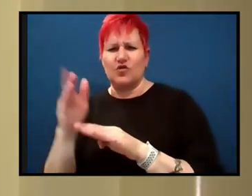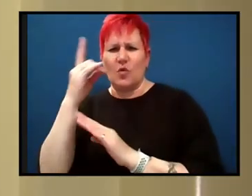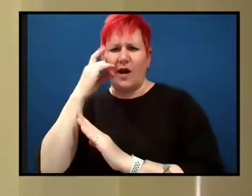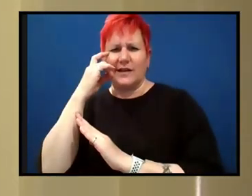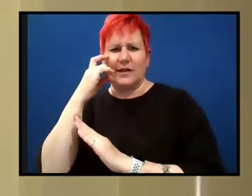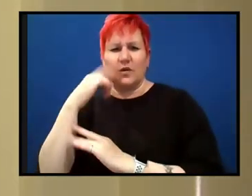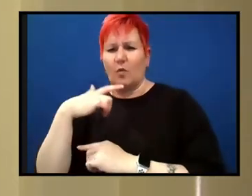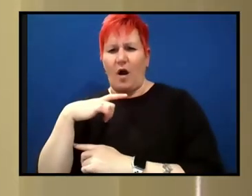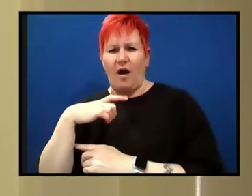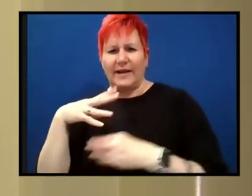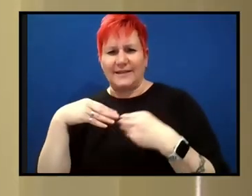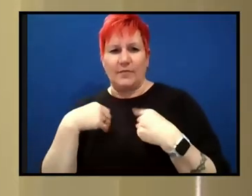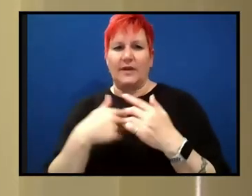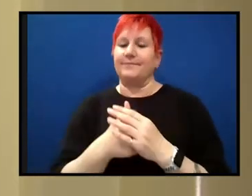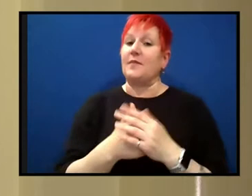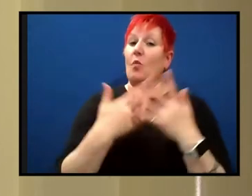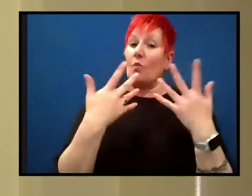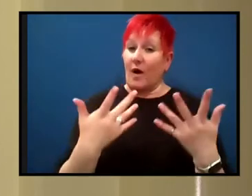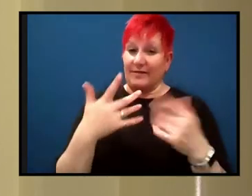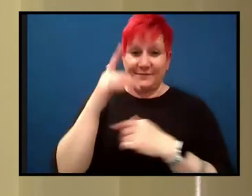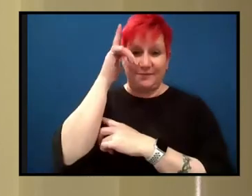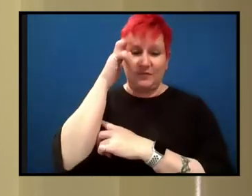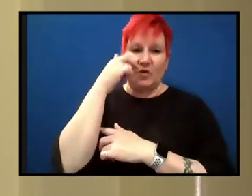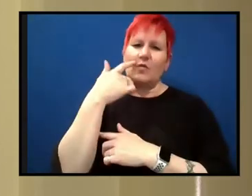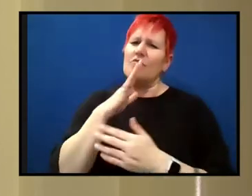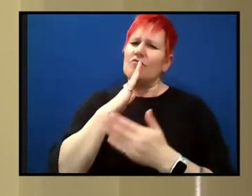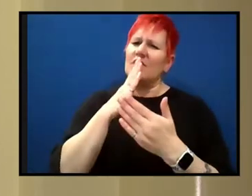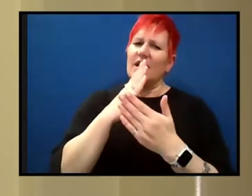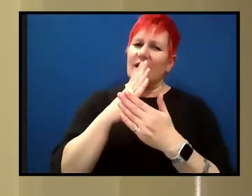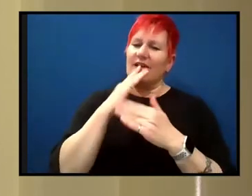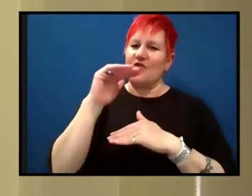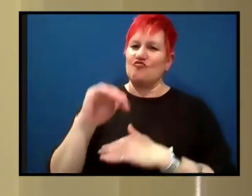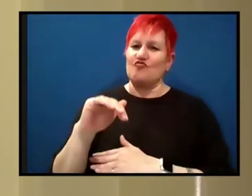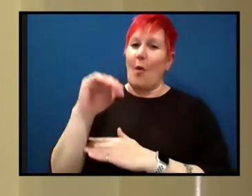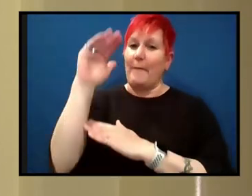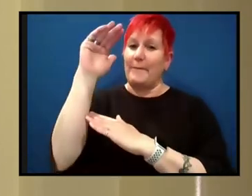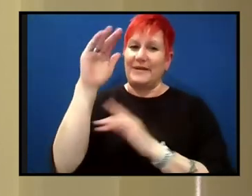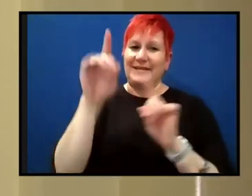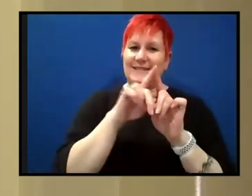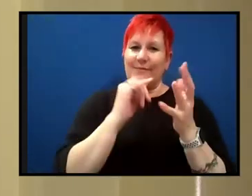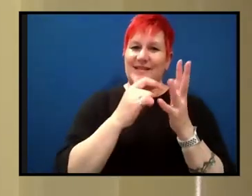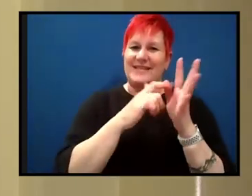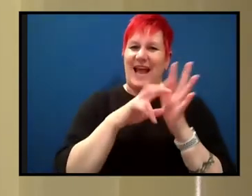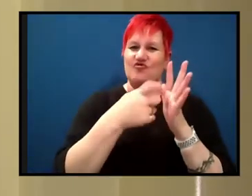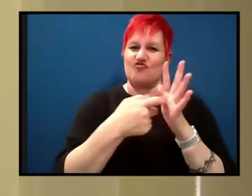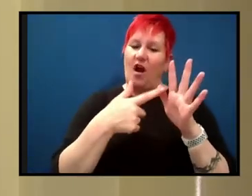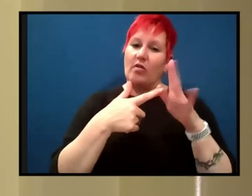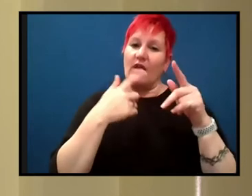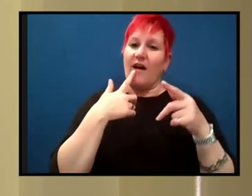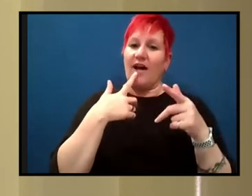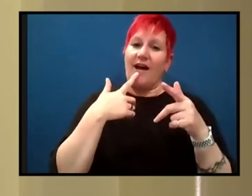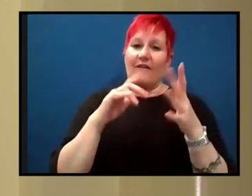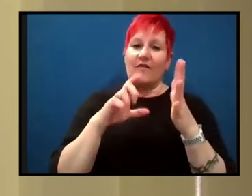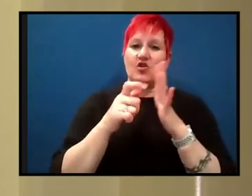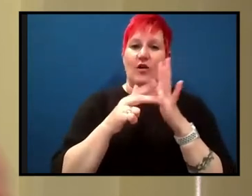that we all took for granted, or I took for granted when I was growing up. Um, just like Sandra said, that, you know, the continents moved and they're stuck